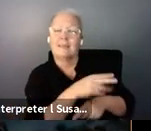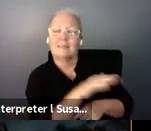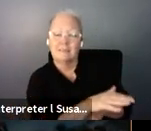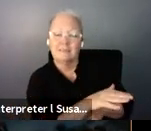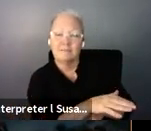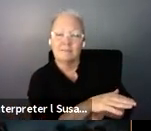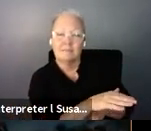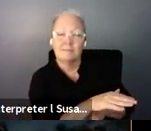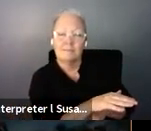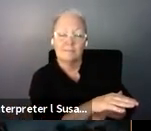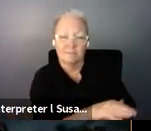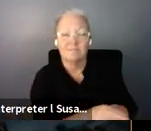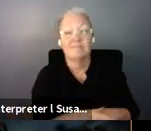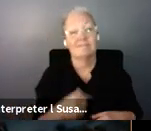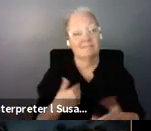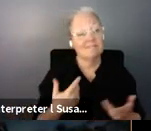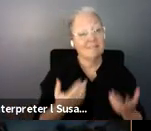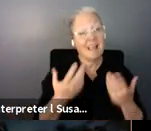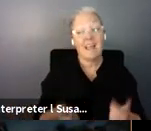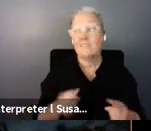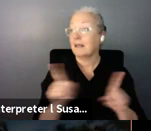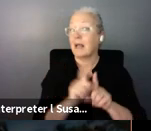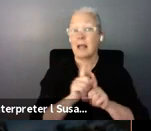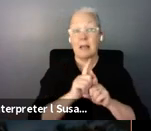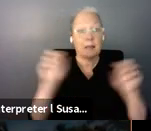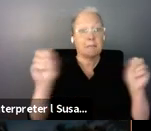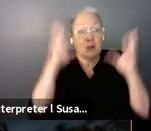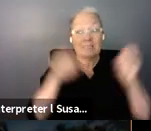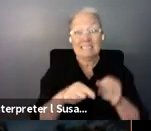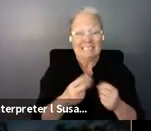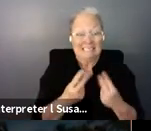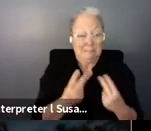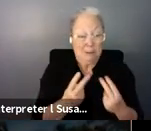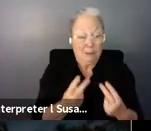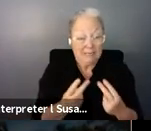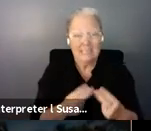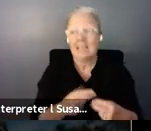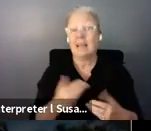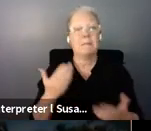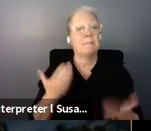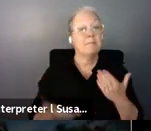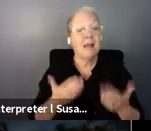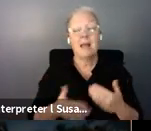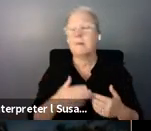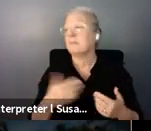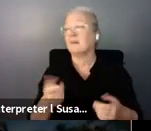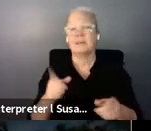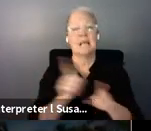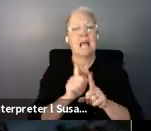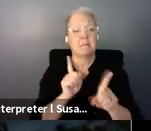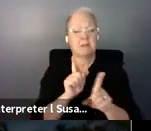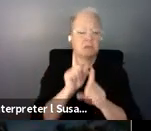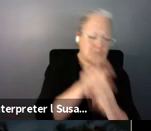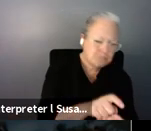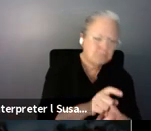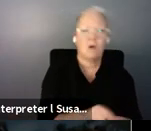six-hour notice because of children who experience grave harm violence abuse and exploitation in